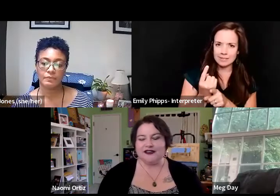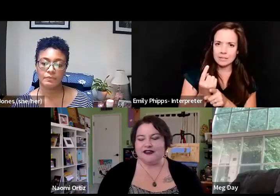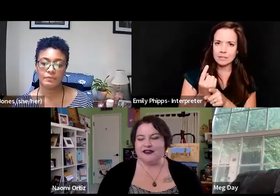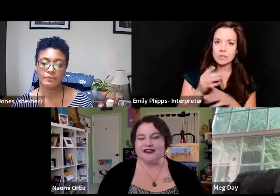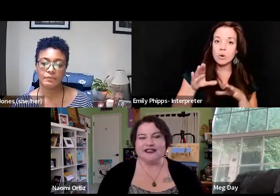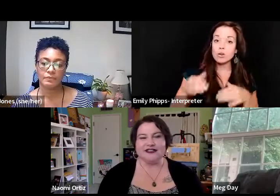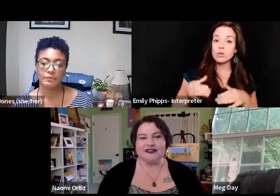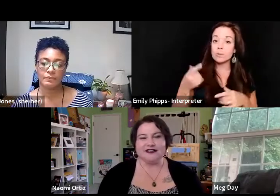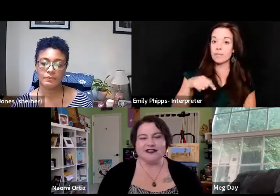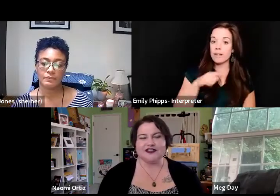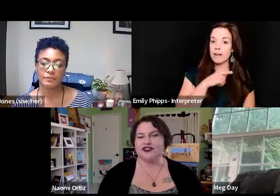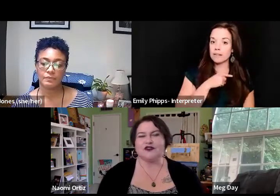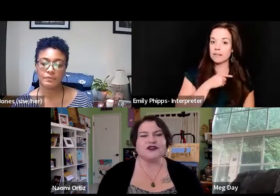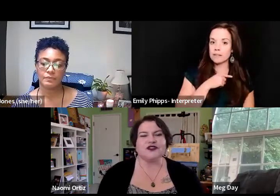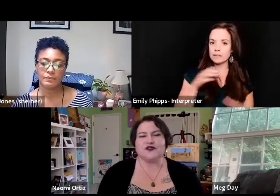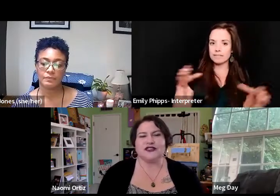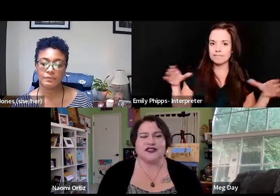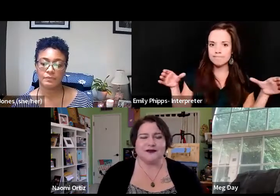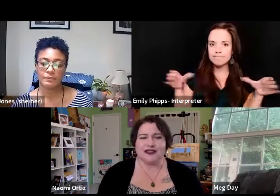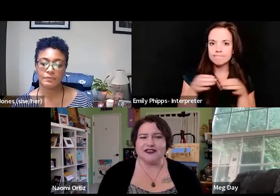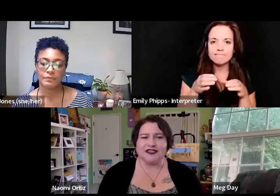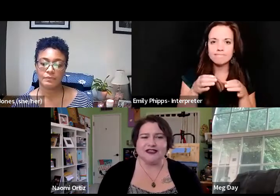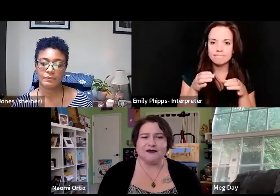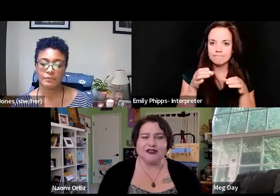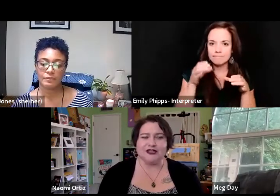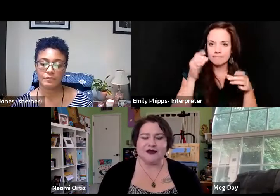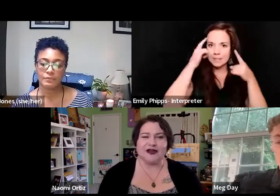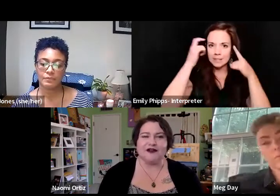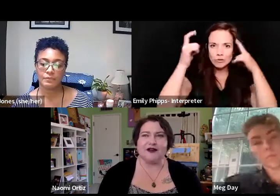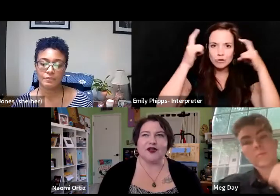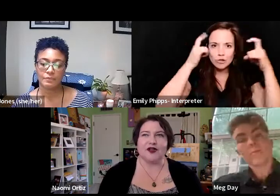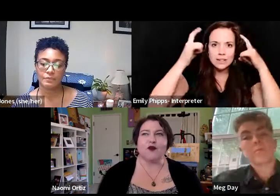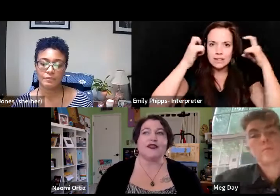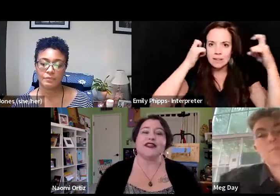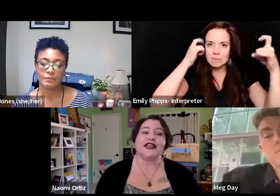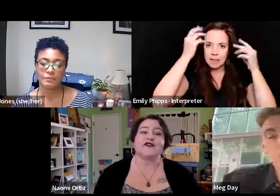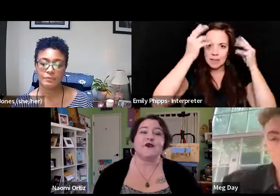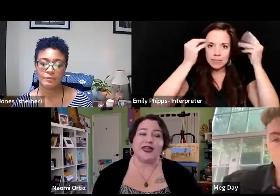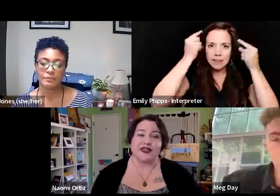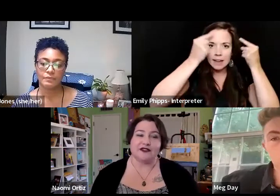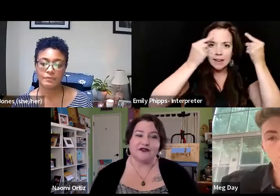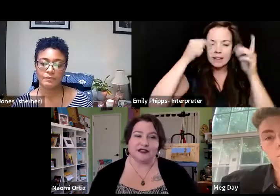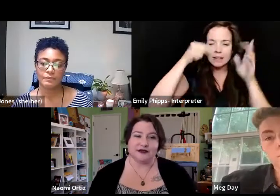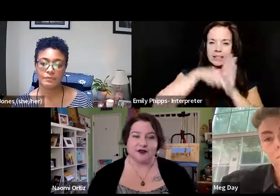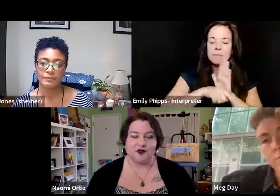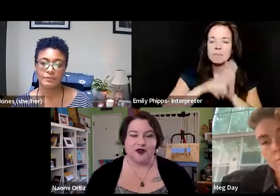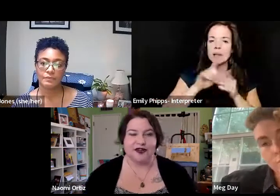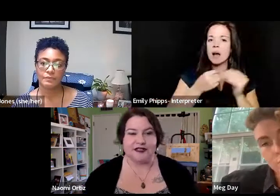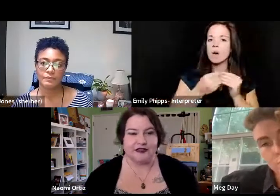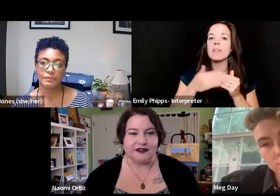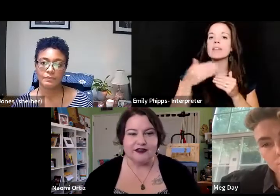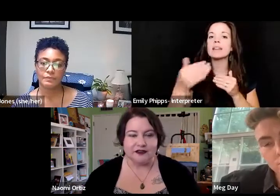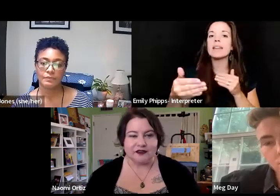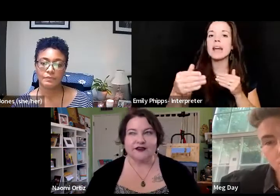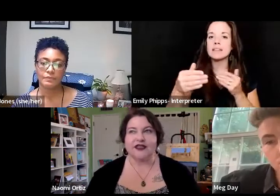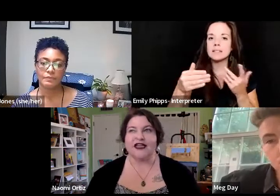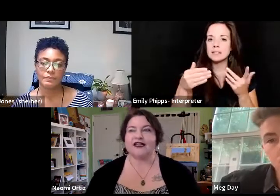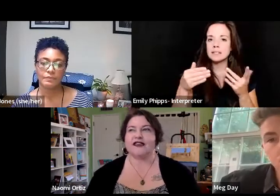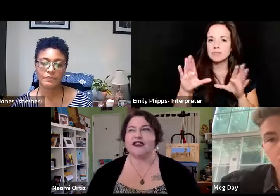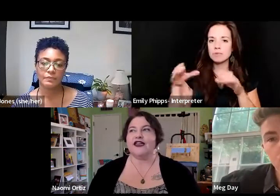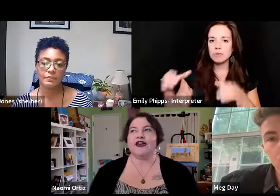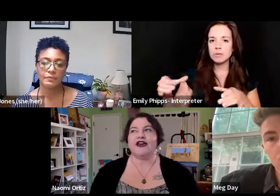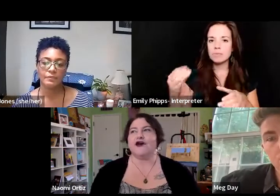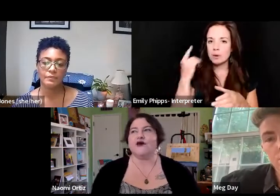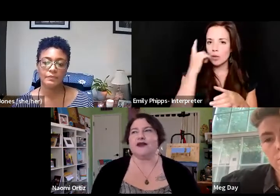us got together to just draw a dream and think deeply about what the next wave of disability organizing could look